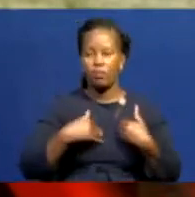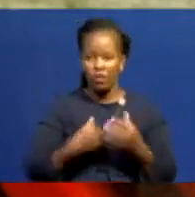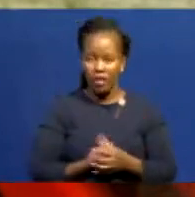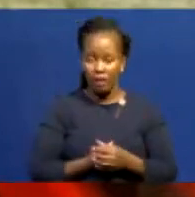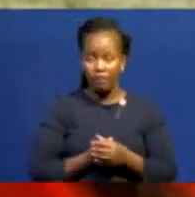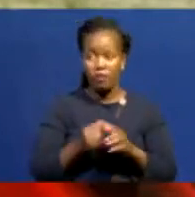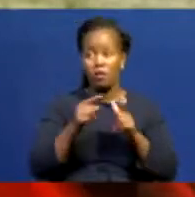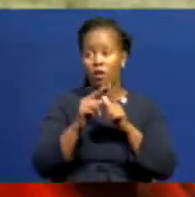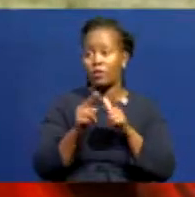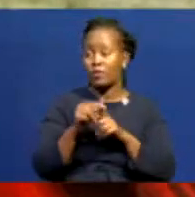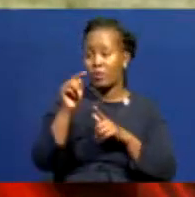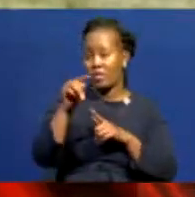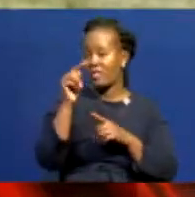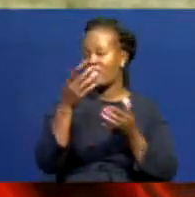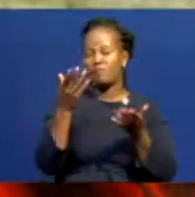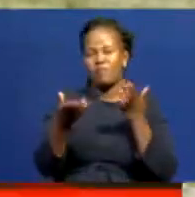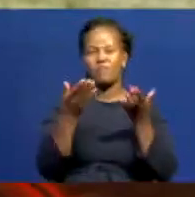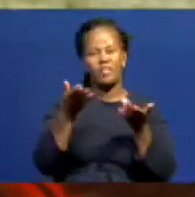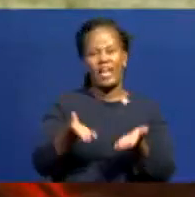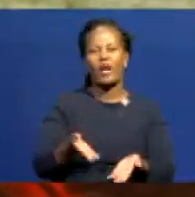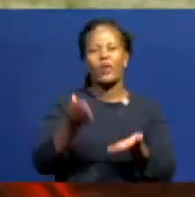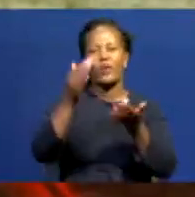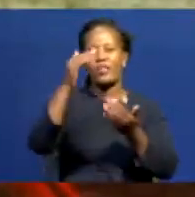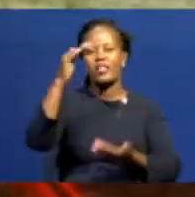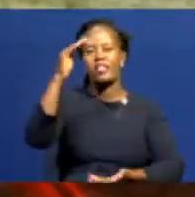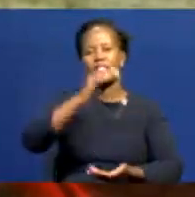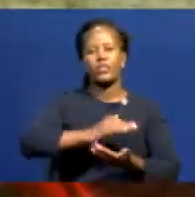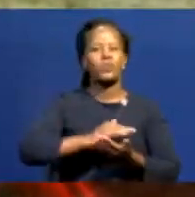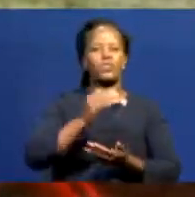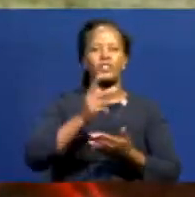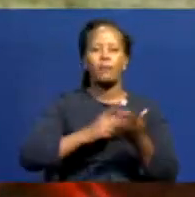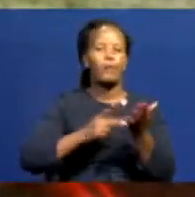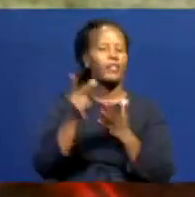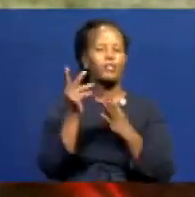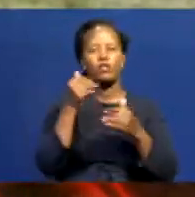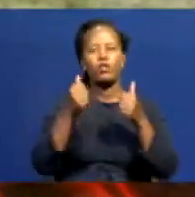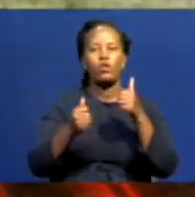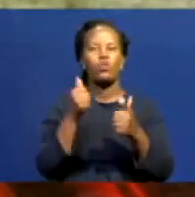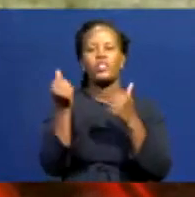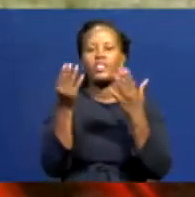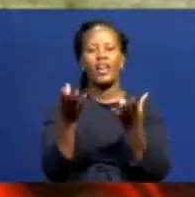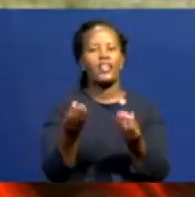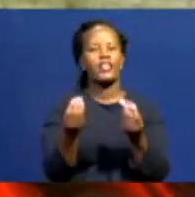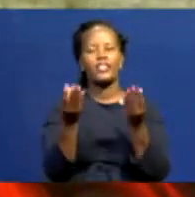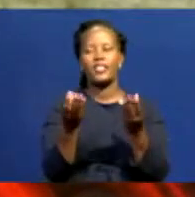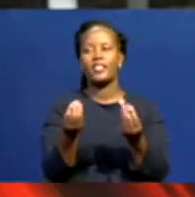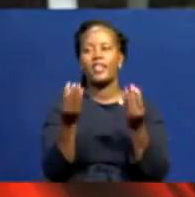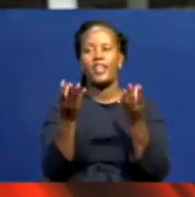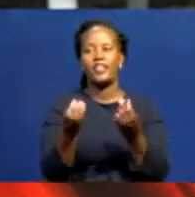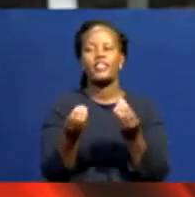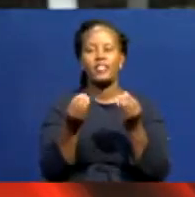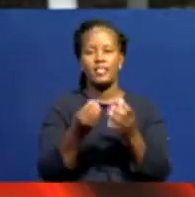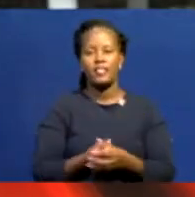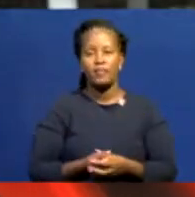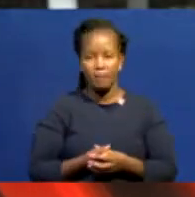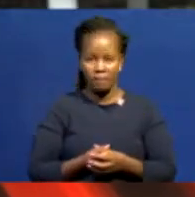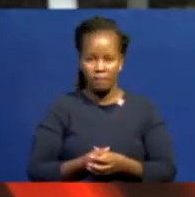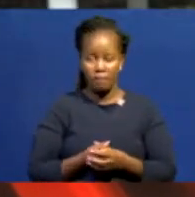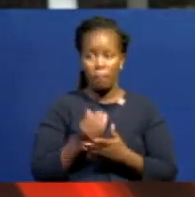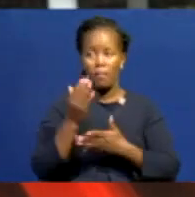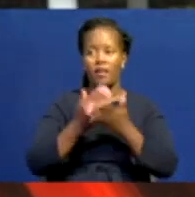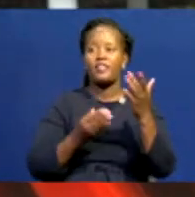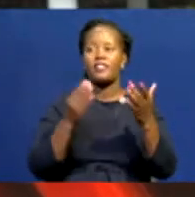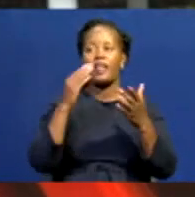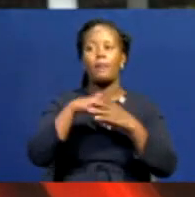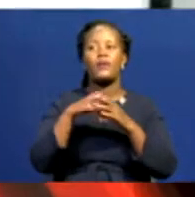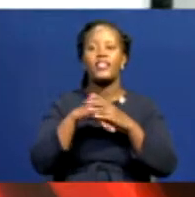Probably they reduce the price. They are more easy to obtain the visa. Some investors are